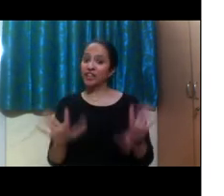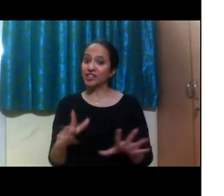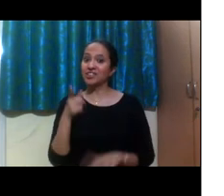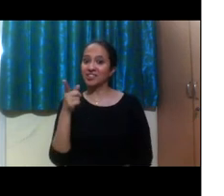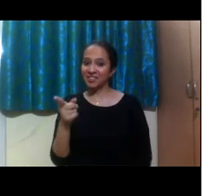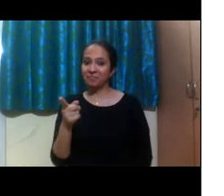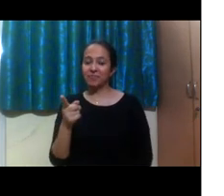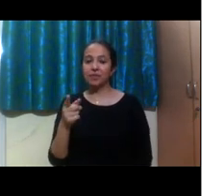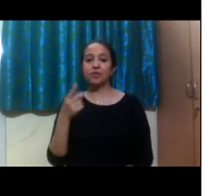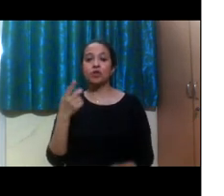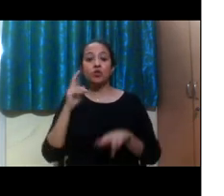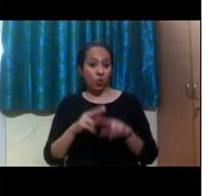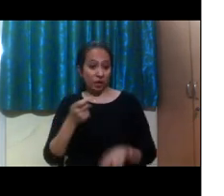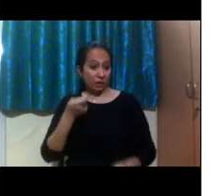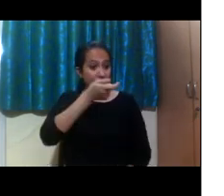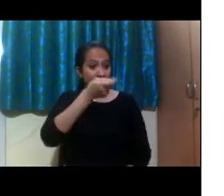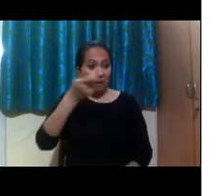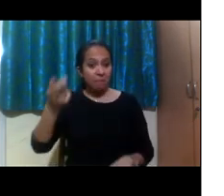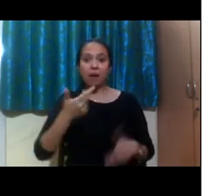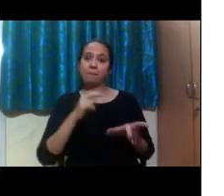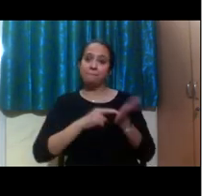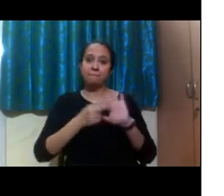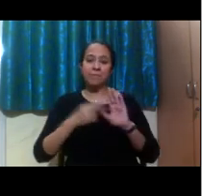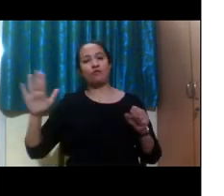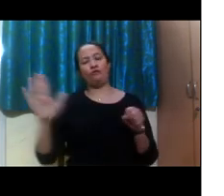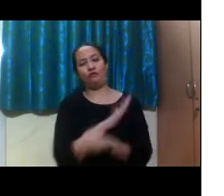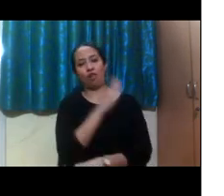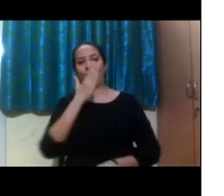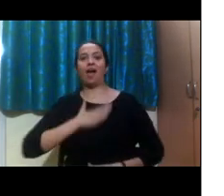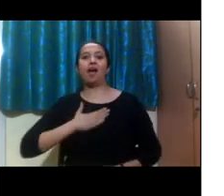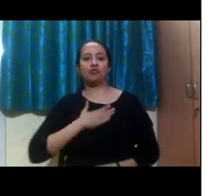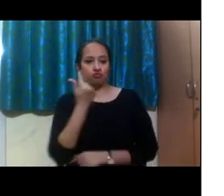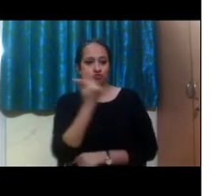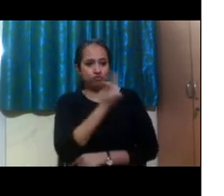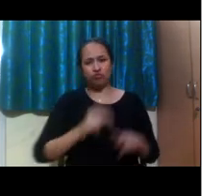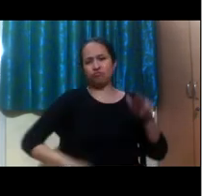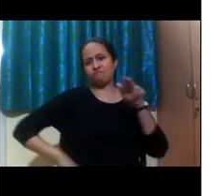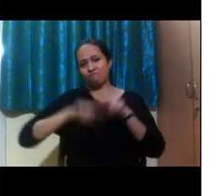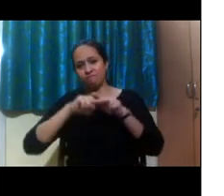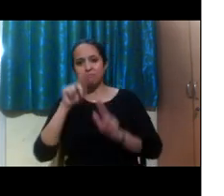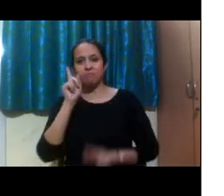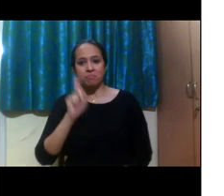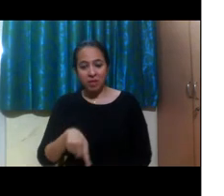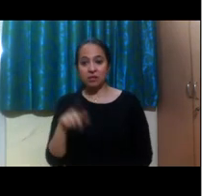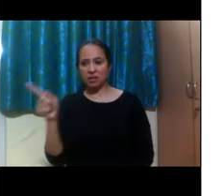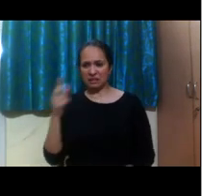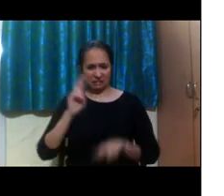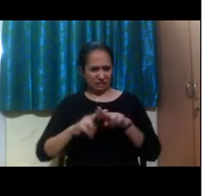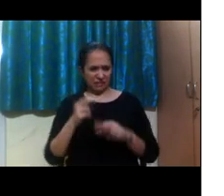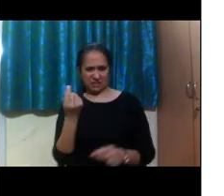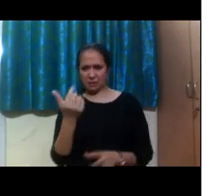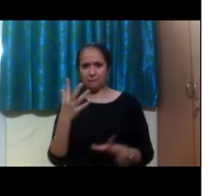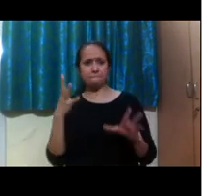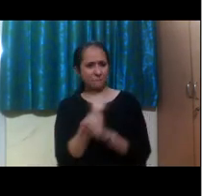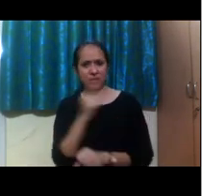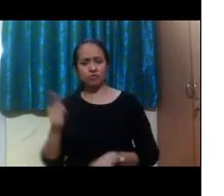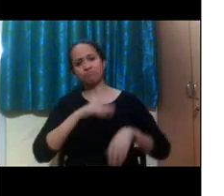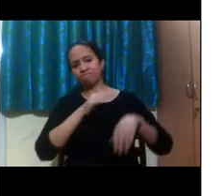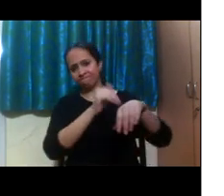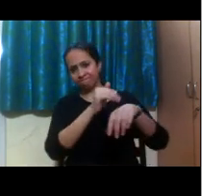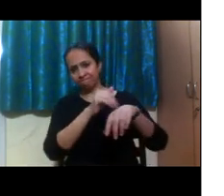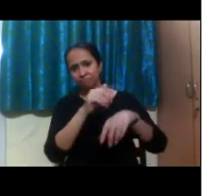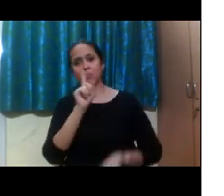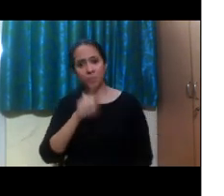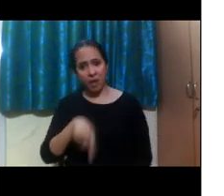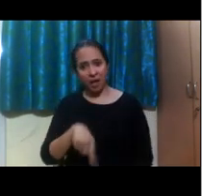want you to get your money's worth out of your experience. So basically, make sure you speak up and utilize those resources because they're for you to use at any